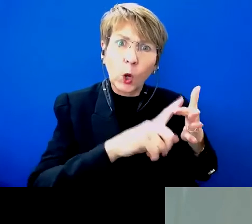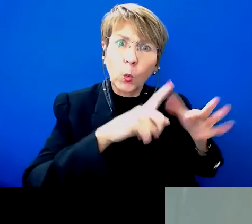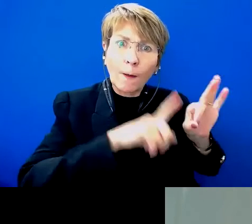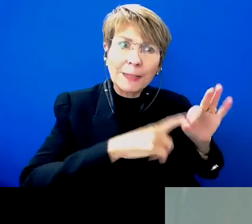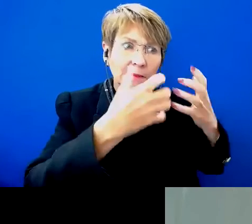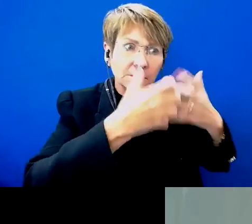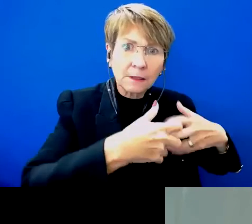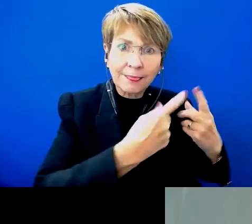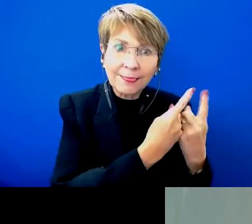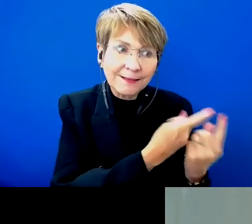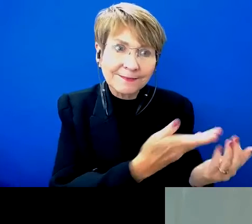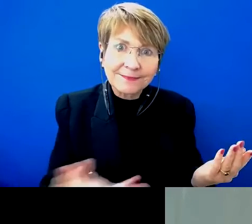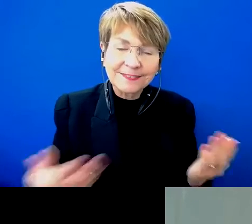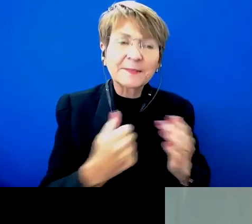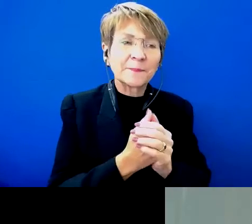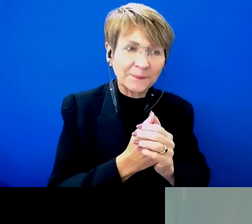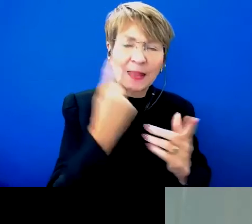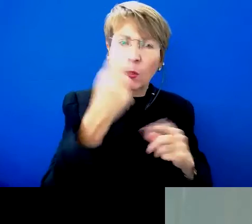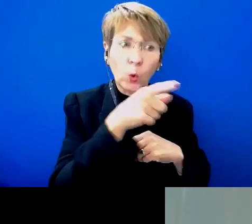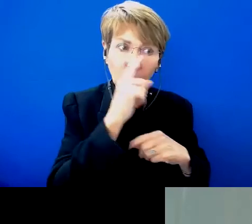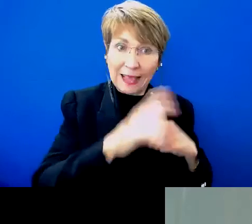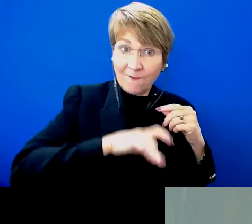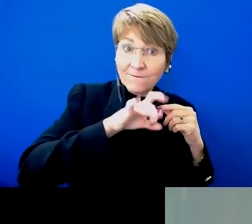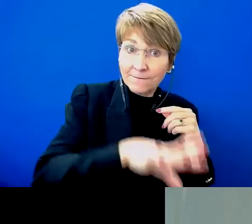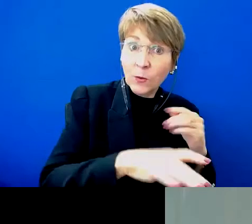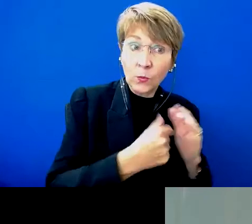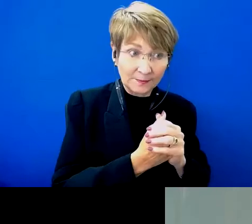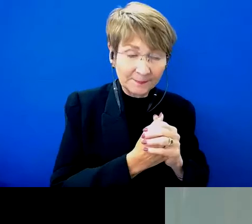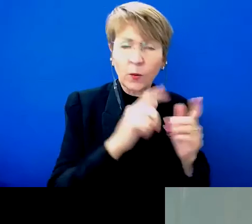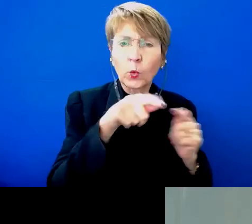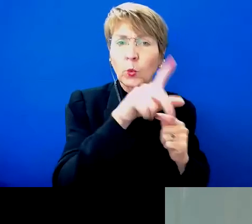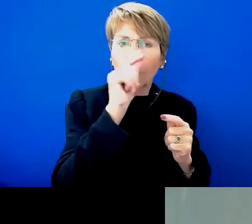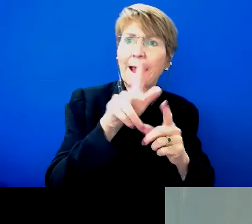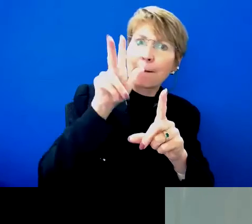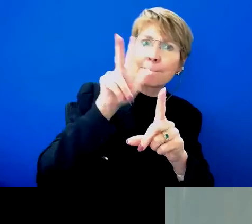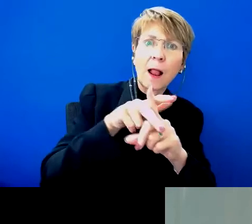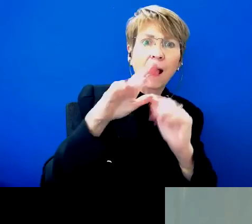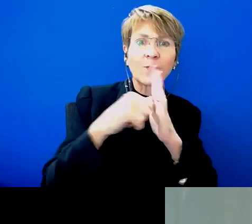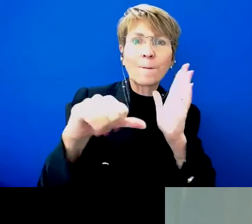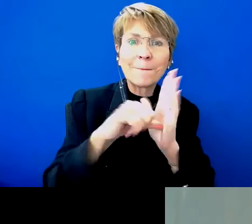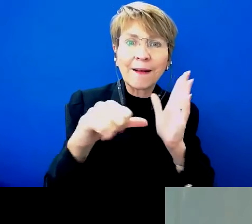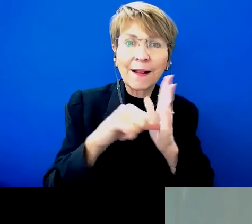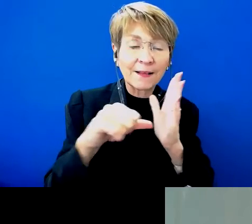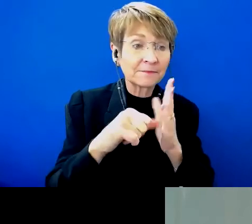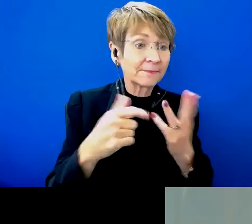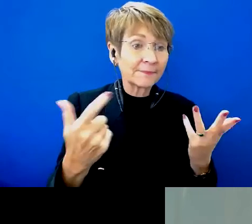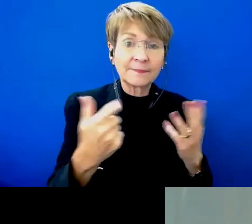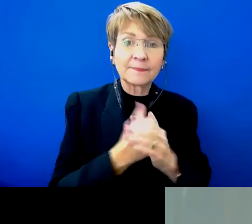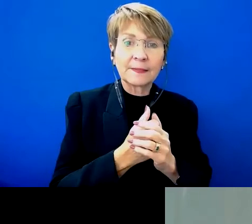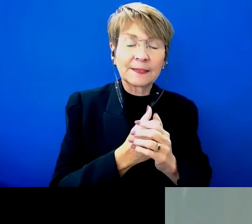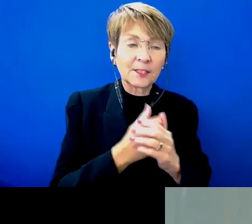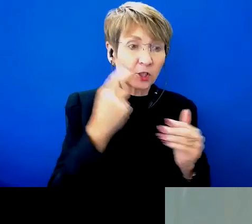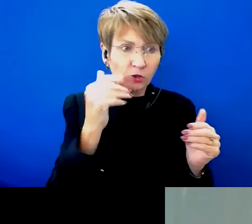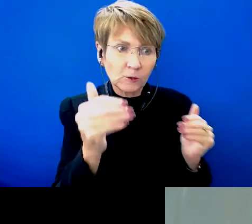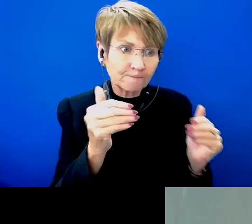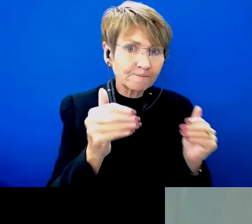let's look at what you can afford to purchase, what we can access through a package that may be in place with you. And knowing that that's going